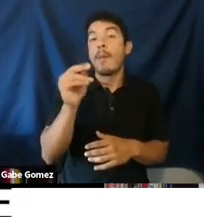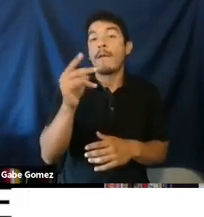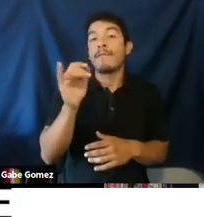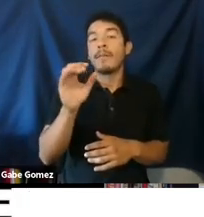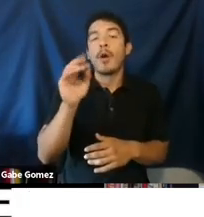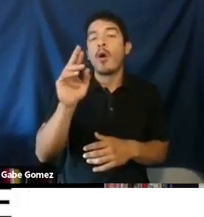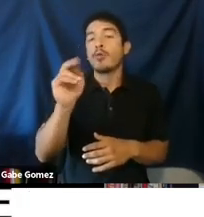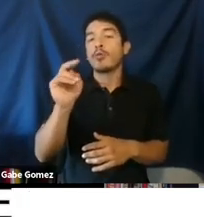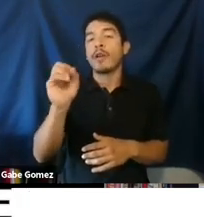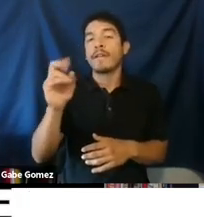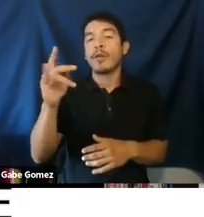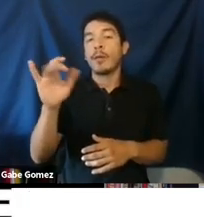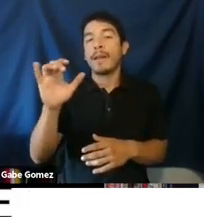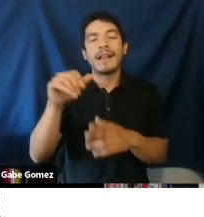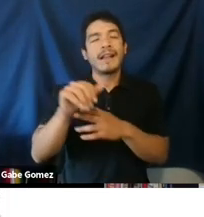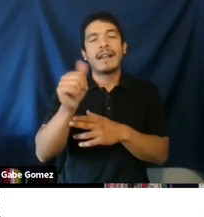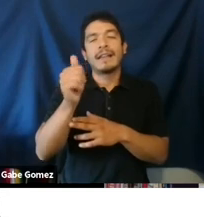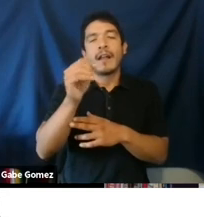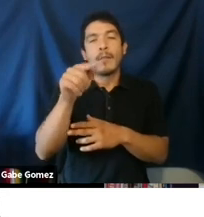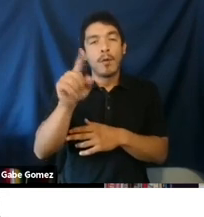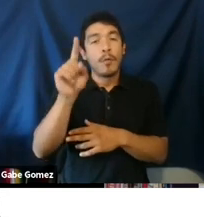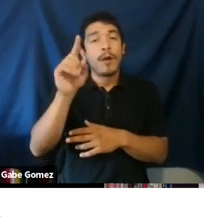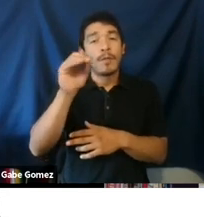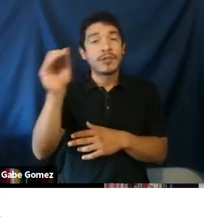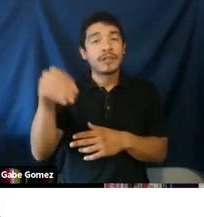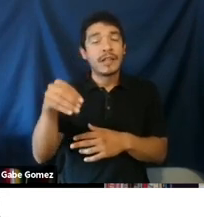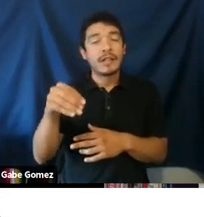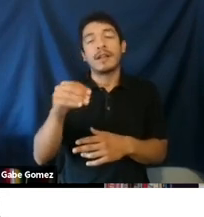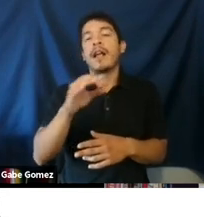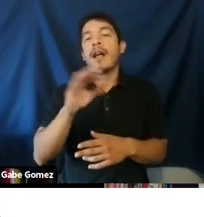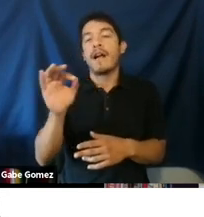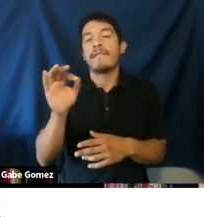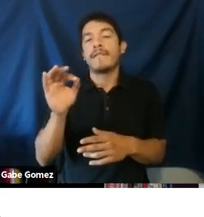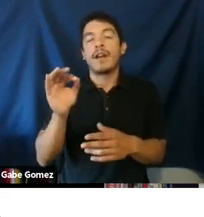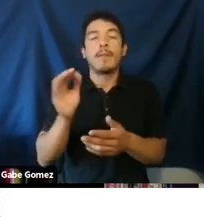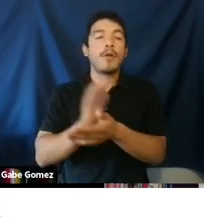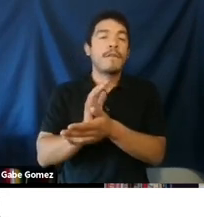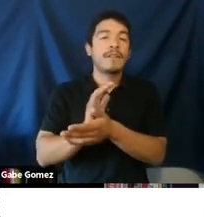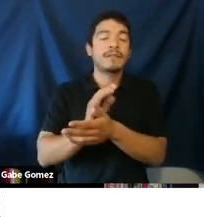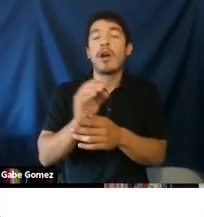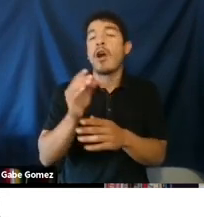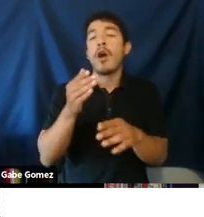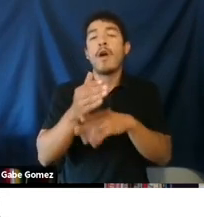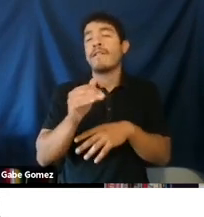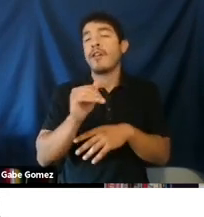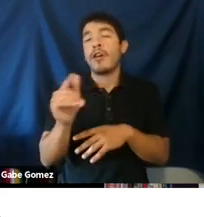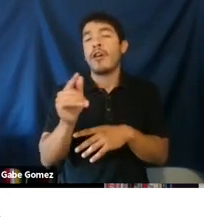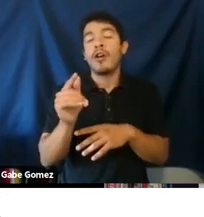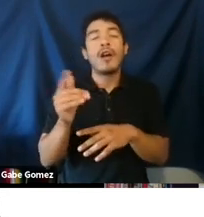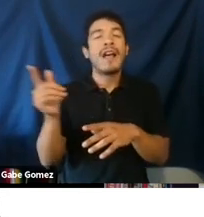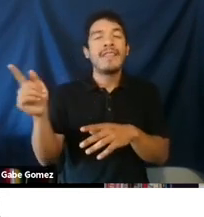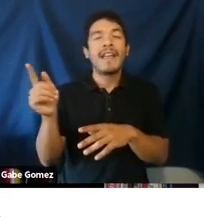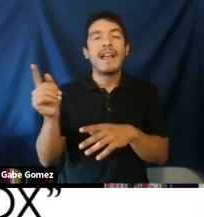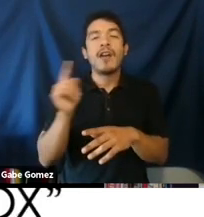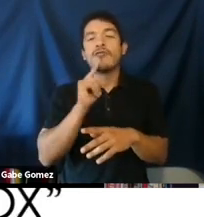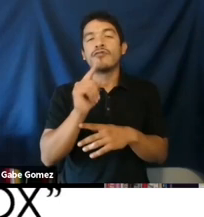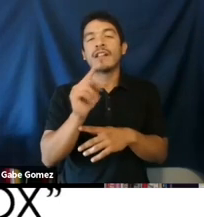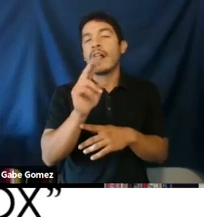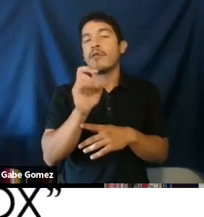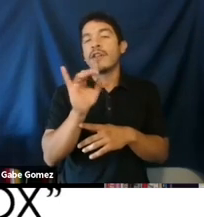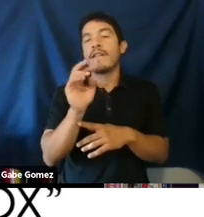.6% of gameplay and homophobic or transphobic language and 10.1% of segments.